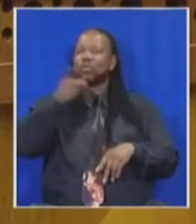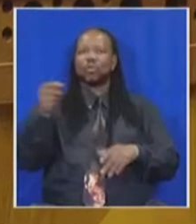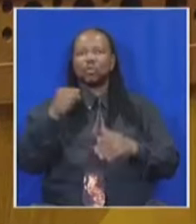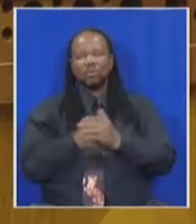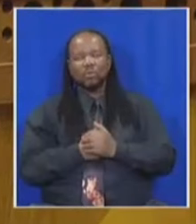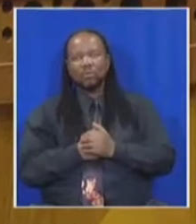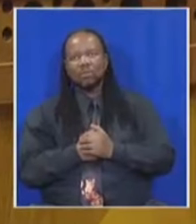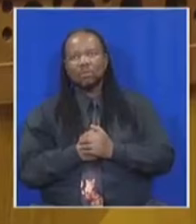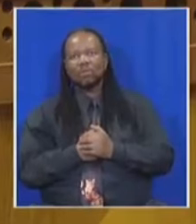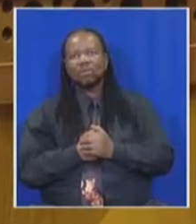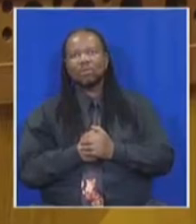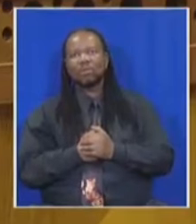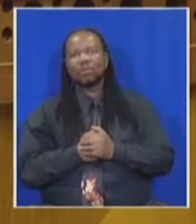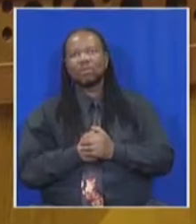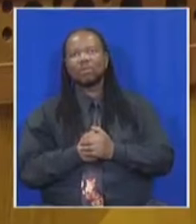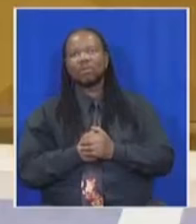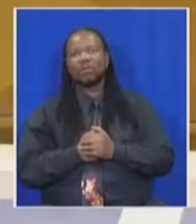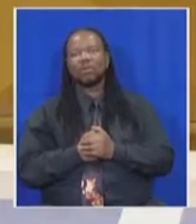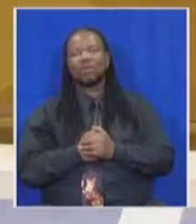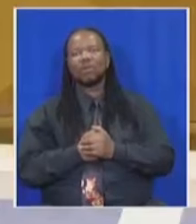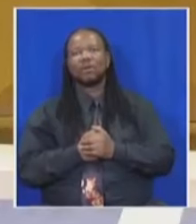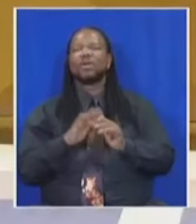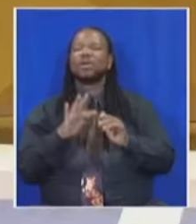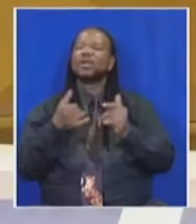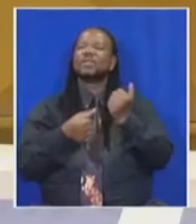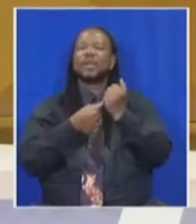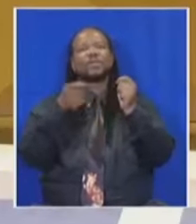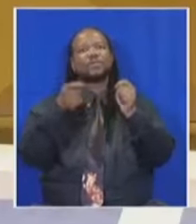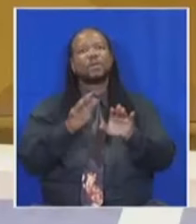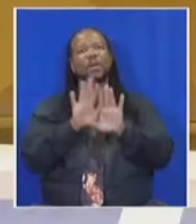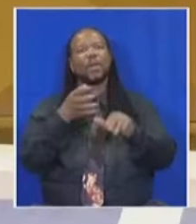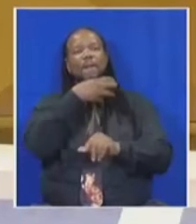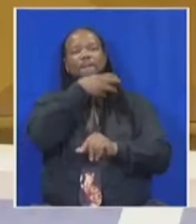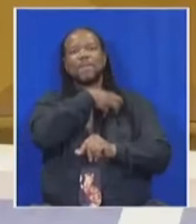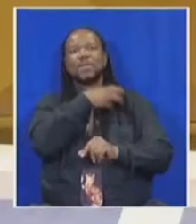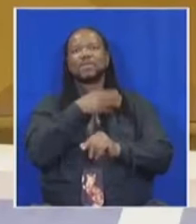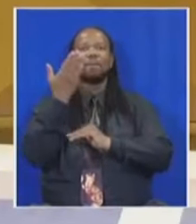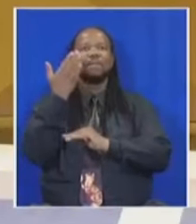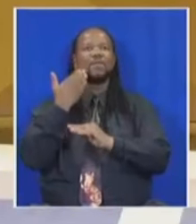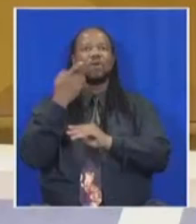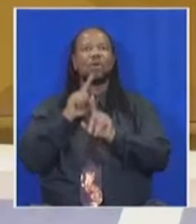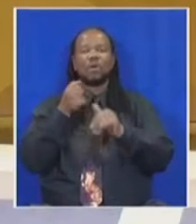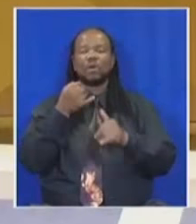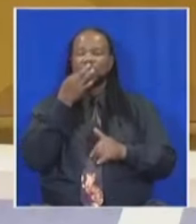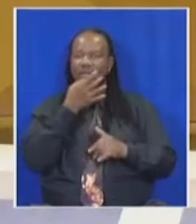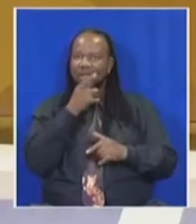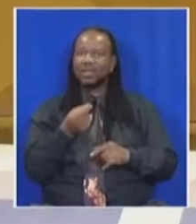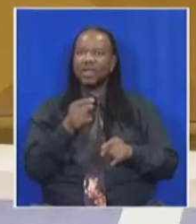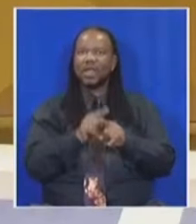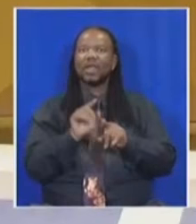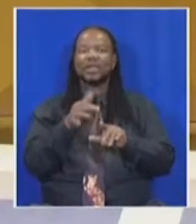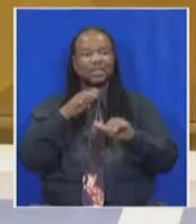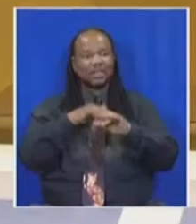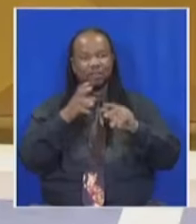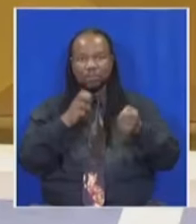On a point of Honorable Deputy Speaker The Minister had three years Three years to deal with this crisis